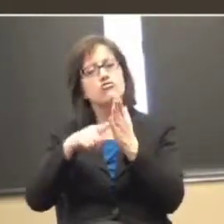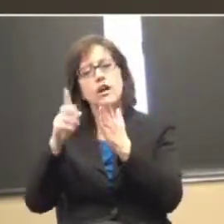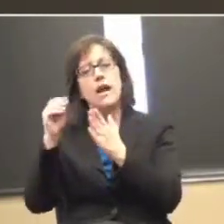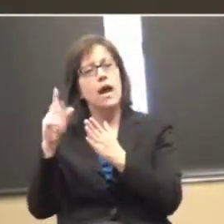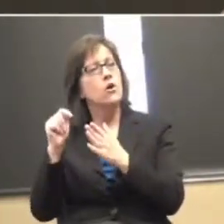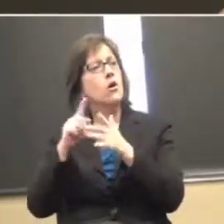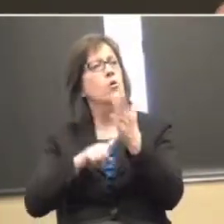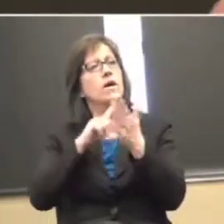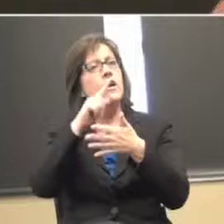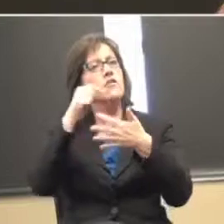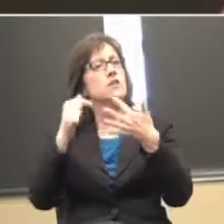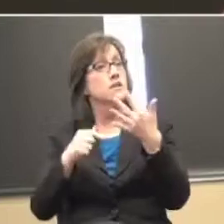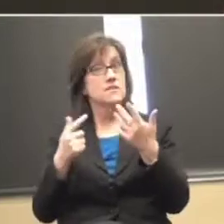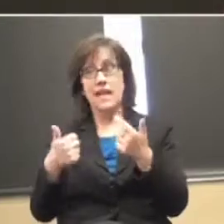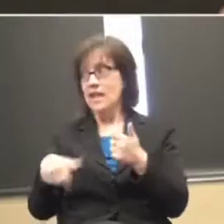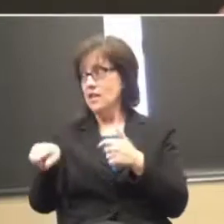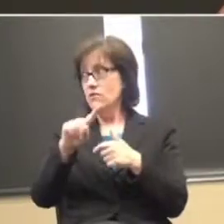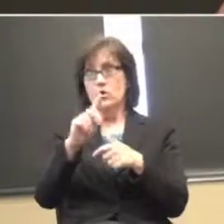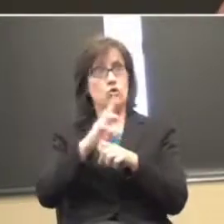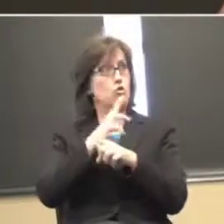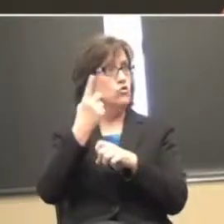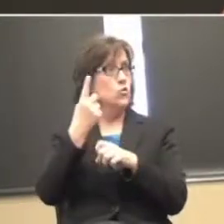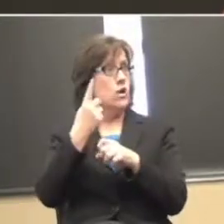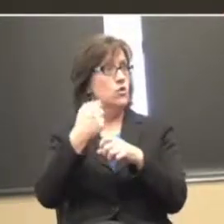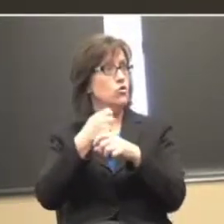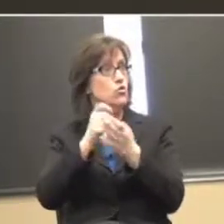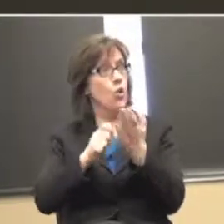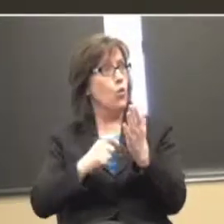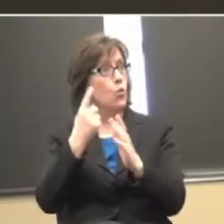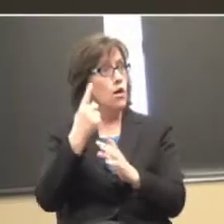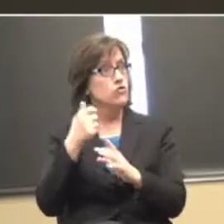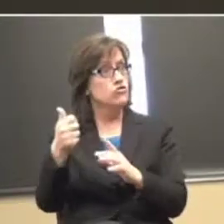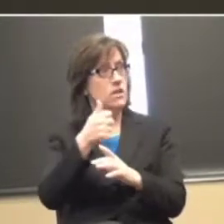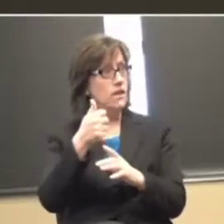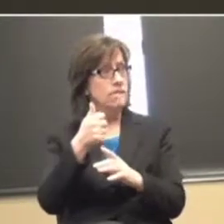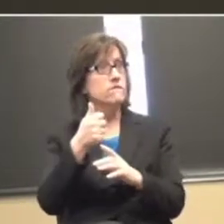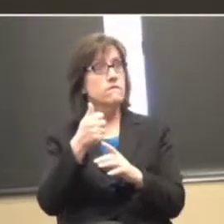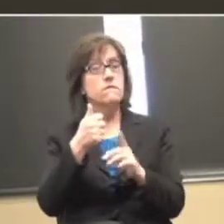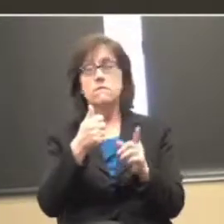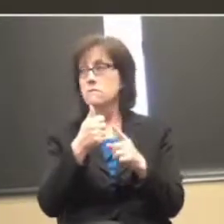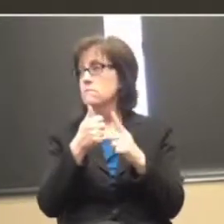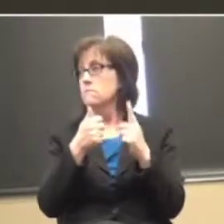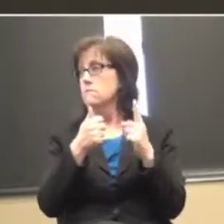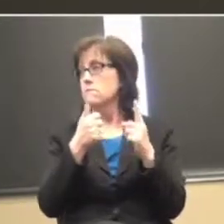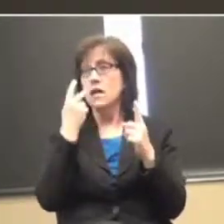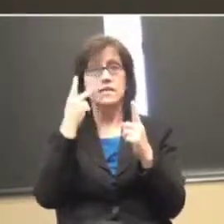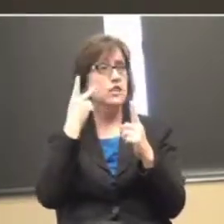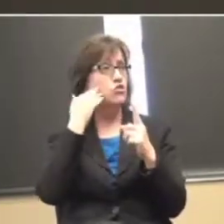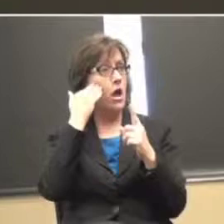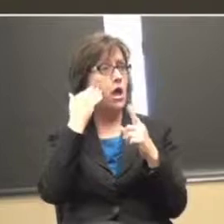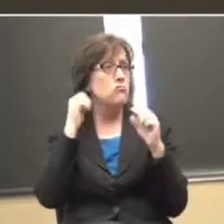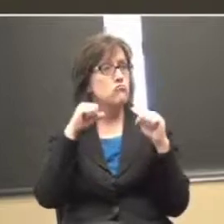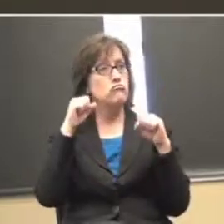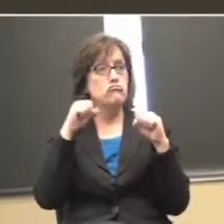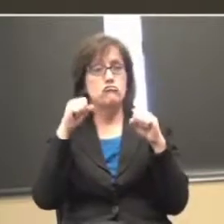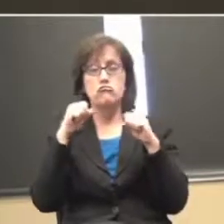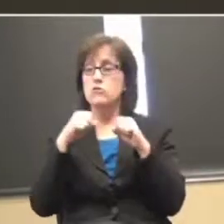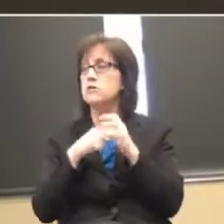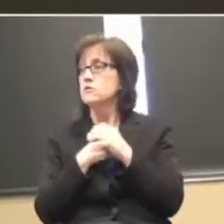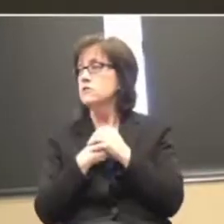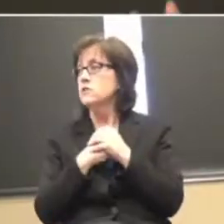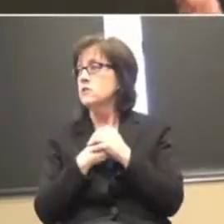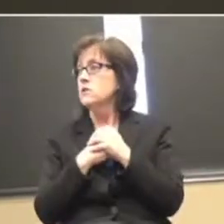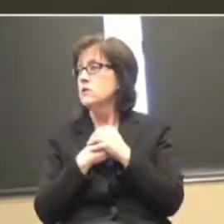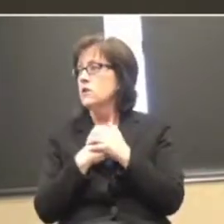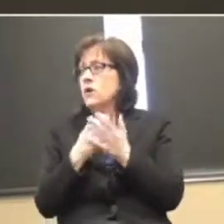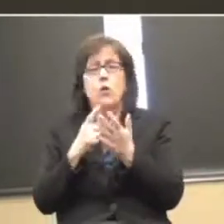Everybody here built one at some time or another or used one at one time or another? Most of you have, but a couple of you are shaking your head no. Okay. What do